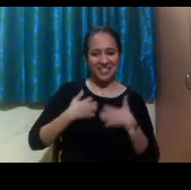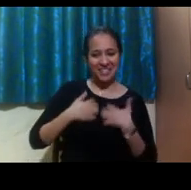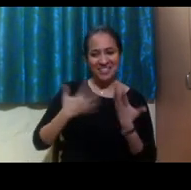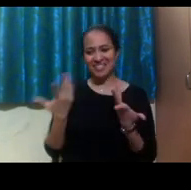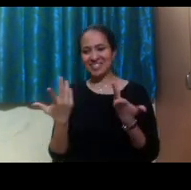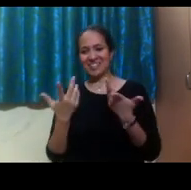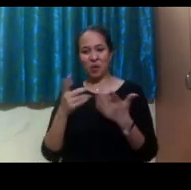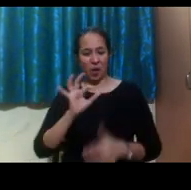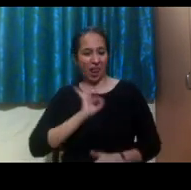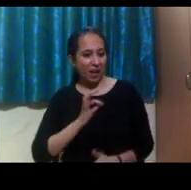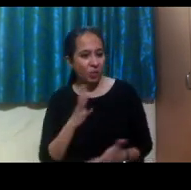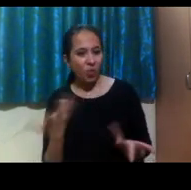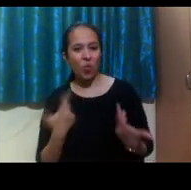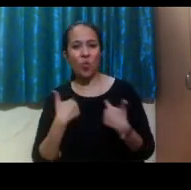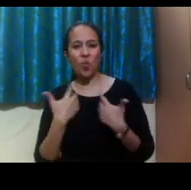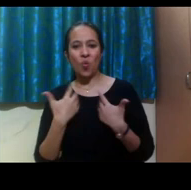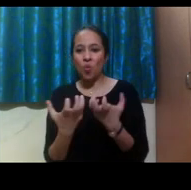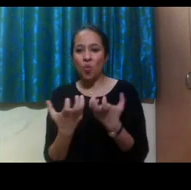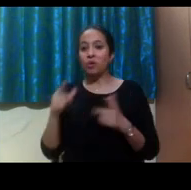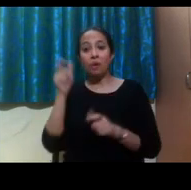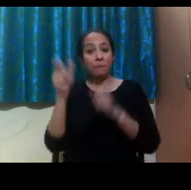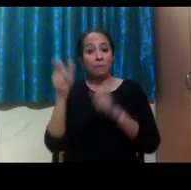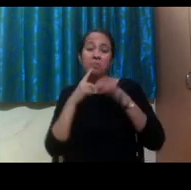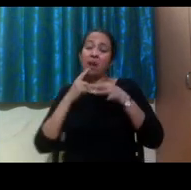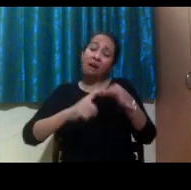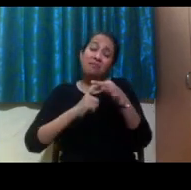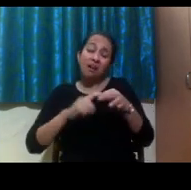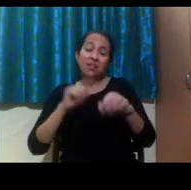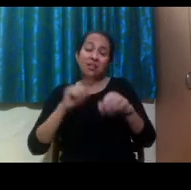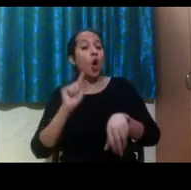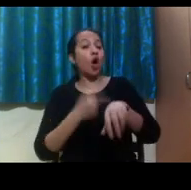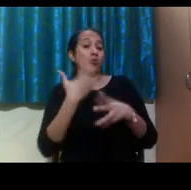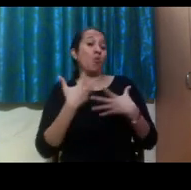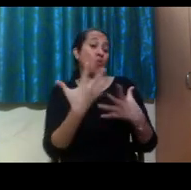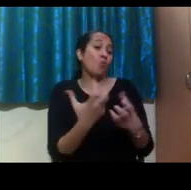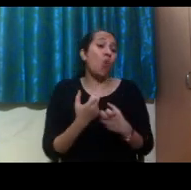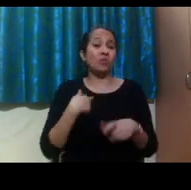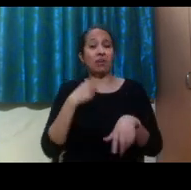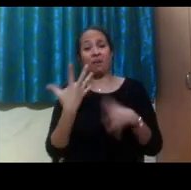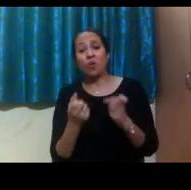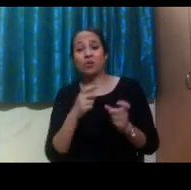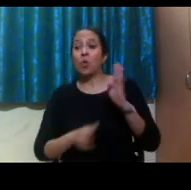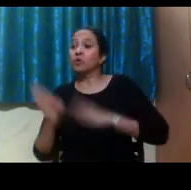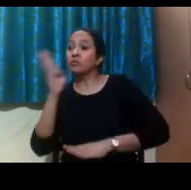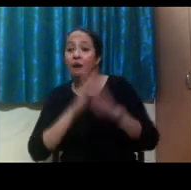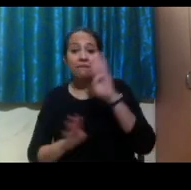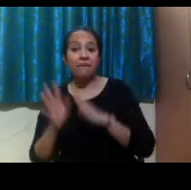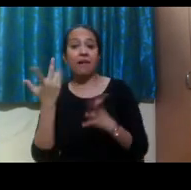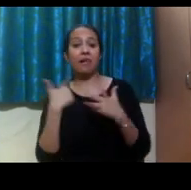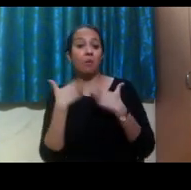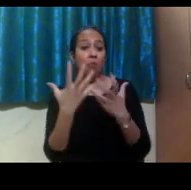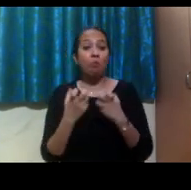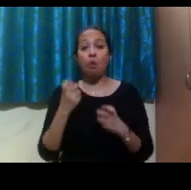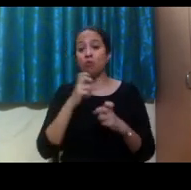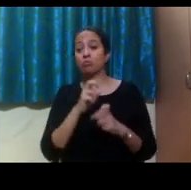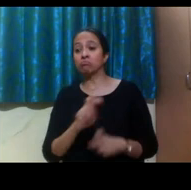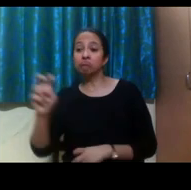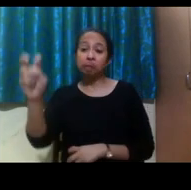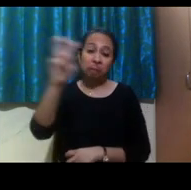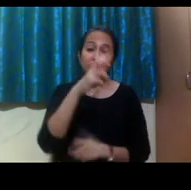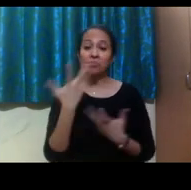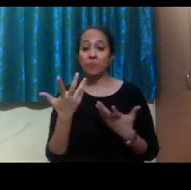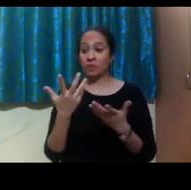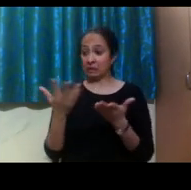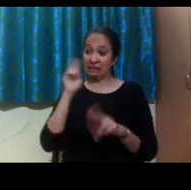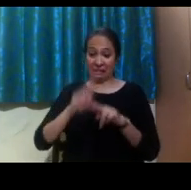the time about opportunities, internships, spring break trips that might apply to you or might apply to your major and we want to make sure